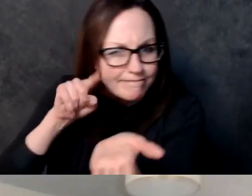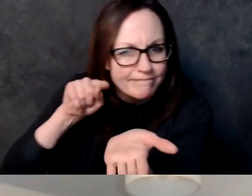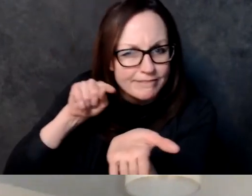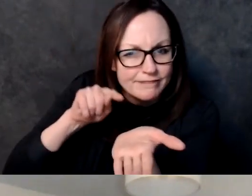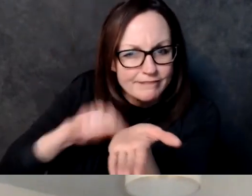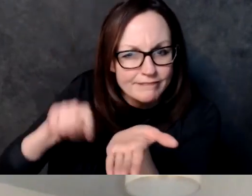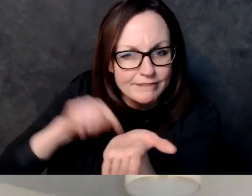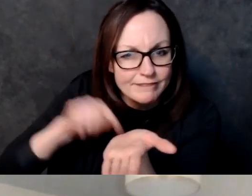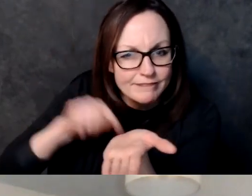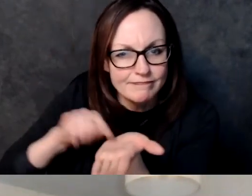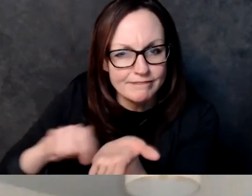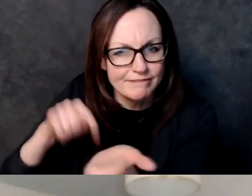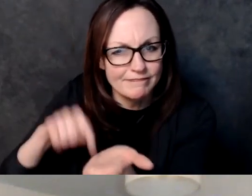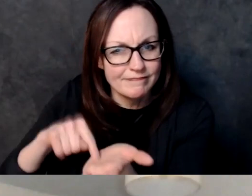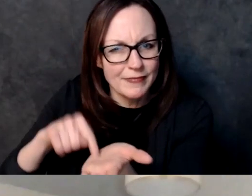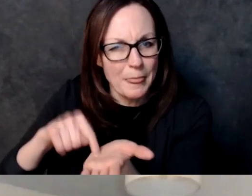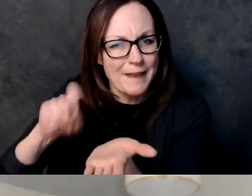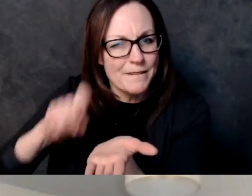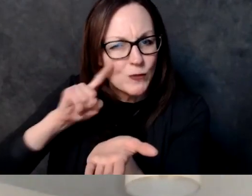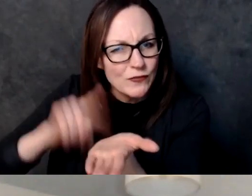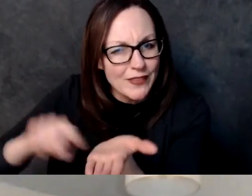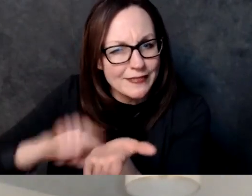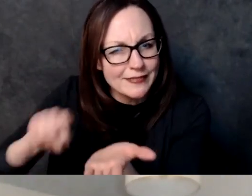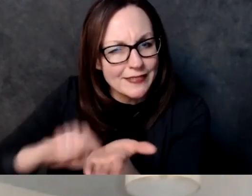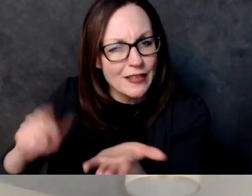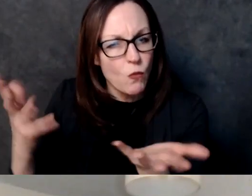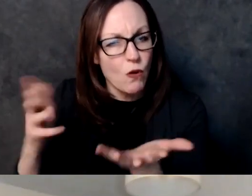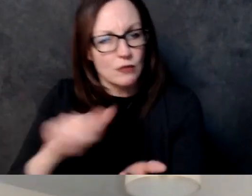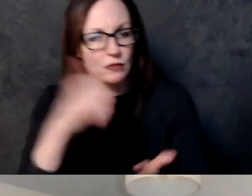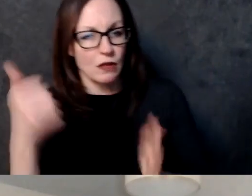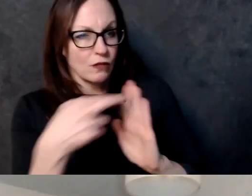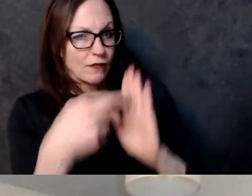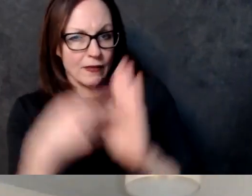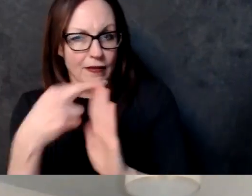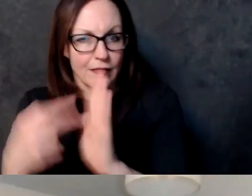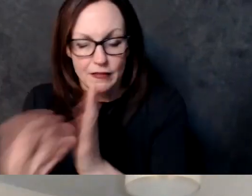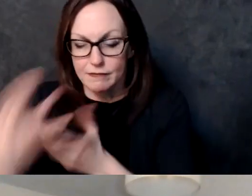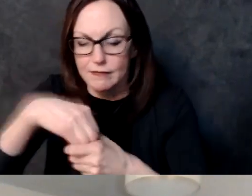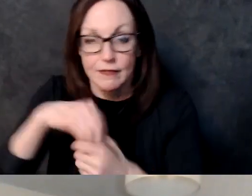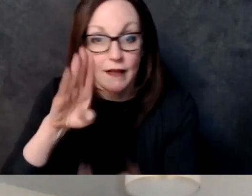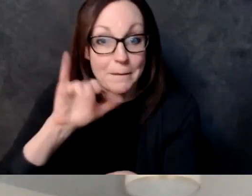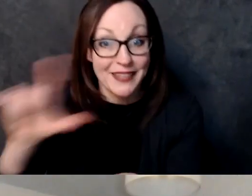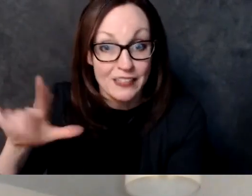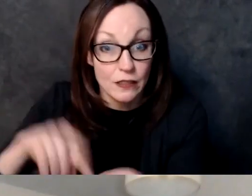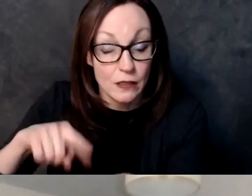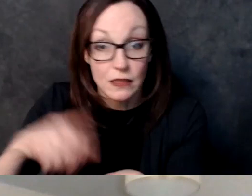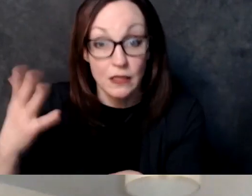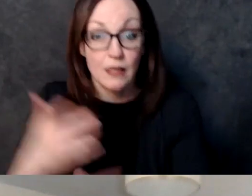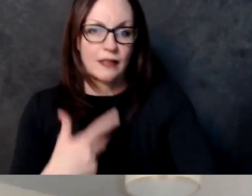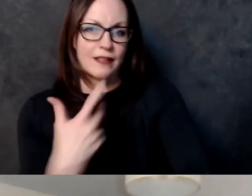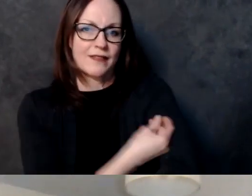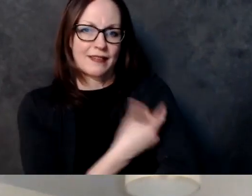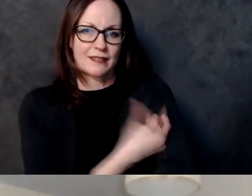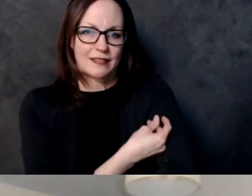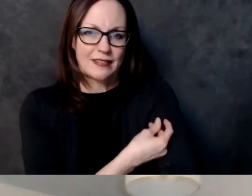areas i know align energy has already said they're shutting down one of their plants their coal plants and i think free energies is looking at something